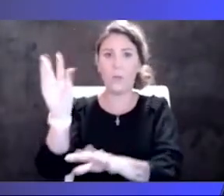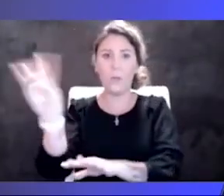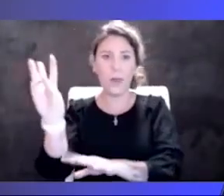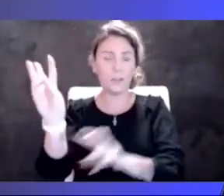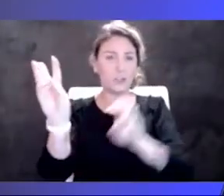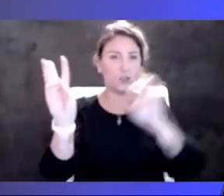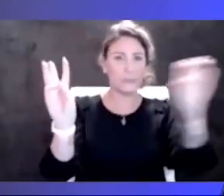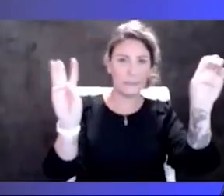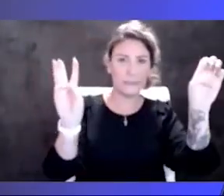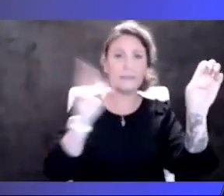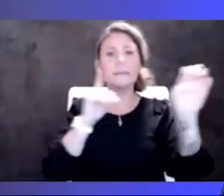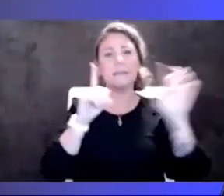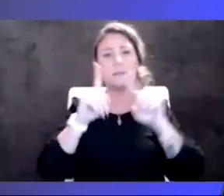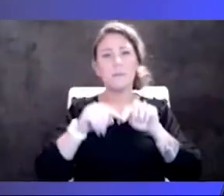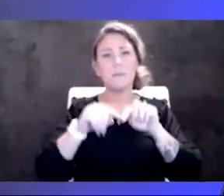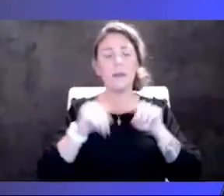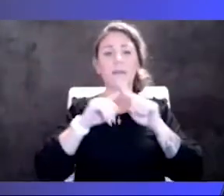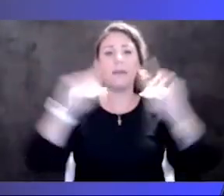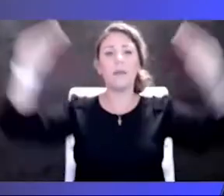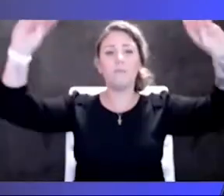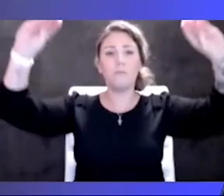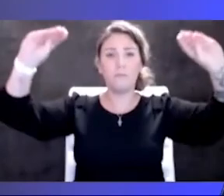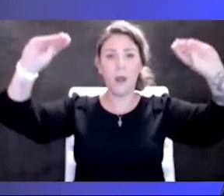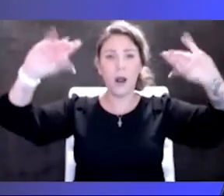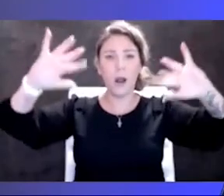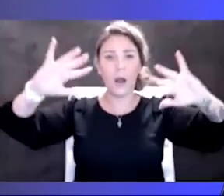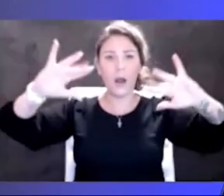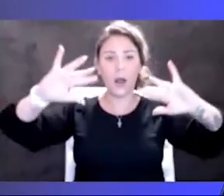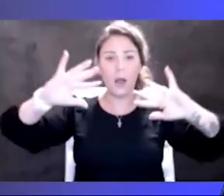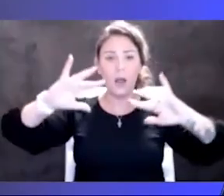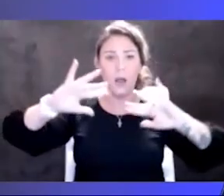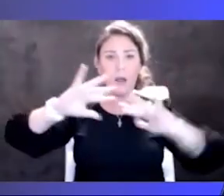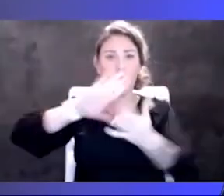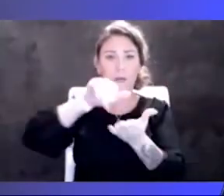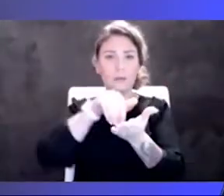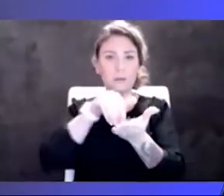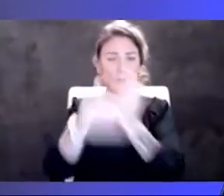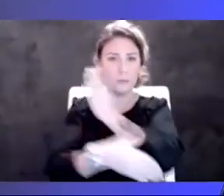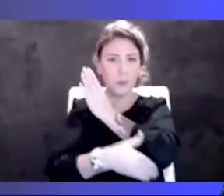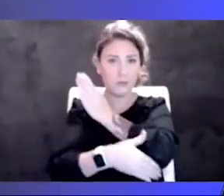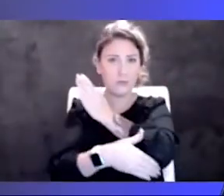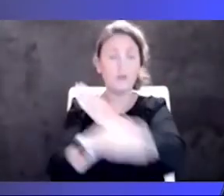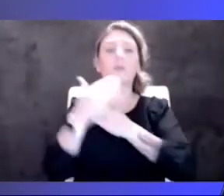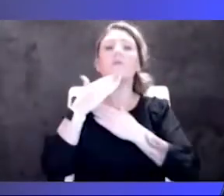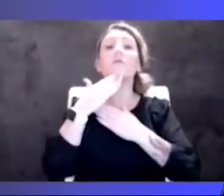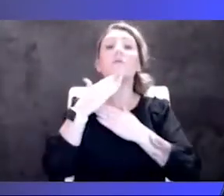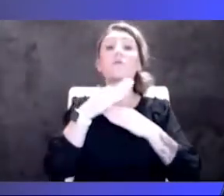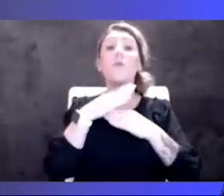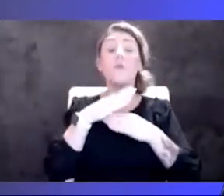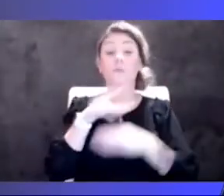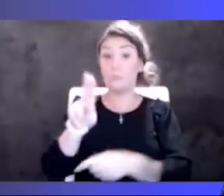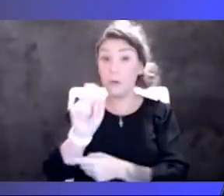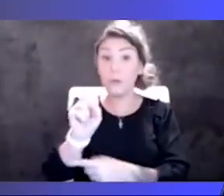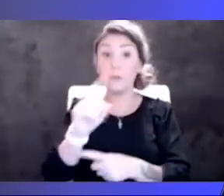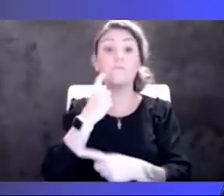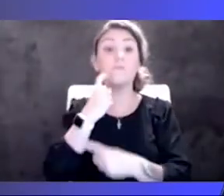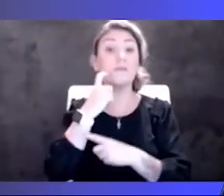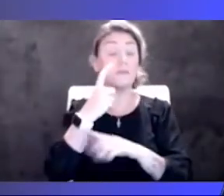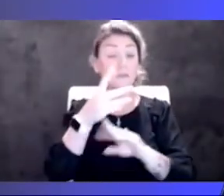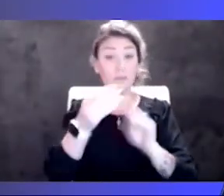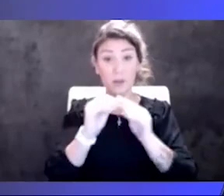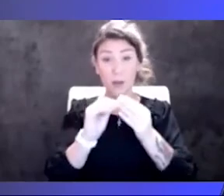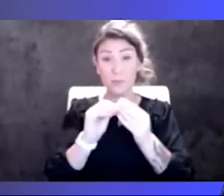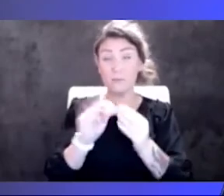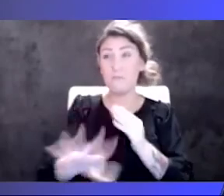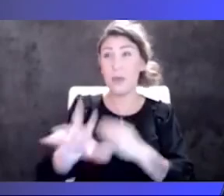and sort of moving into the middle of the country. So as a country, the most recent numbers showed that about 3% of